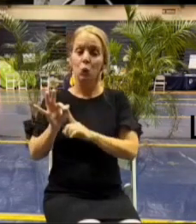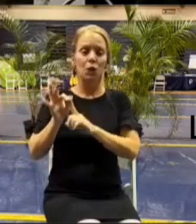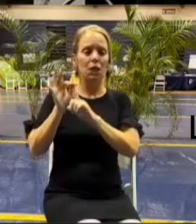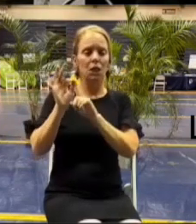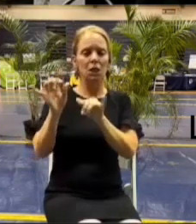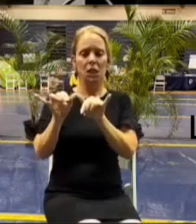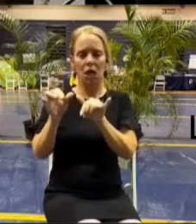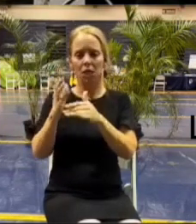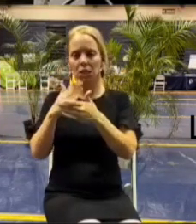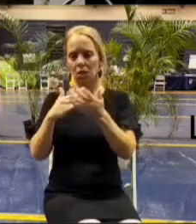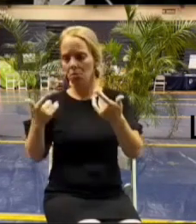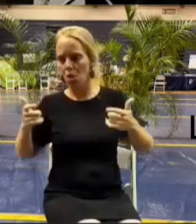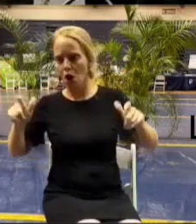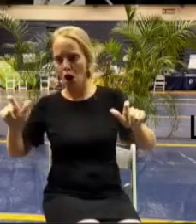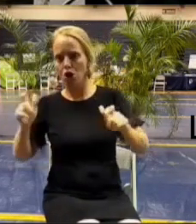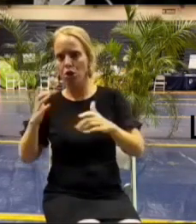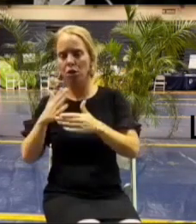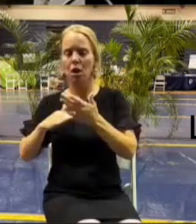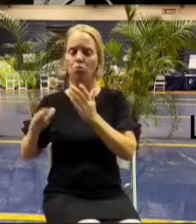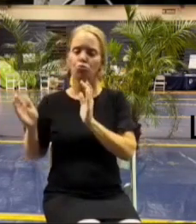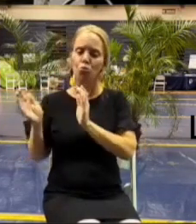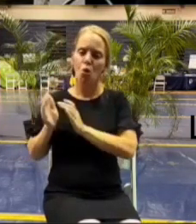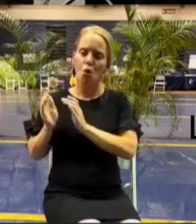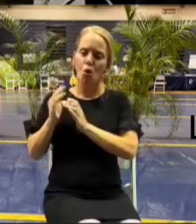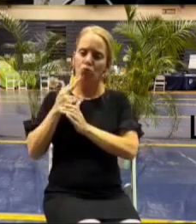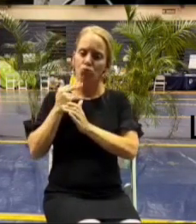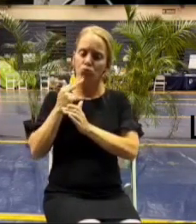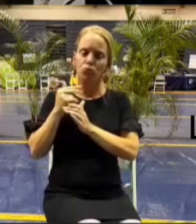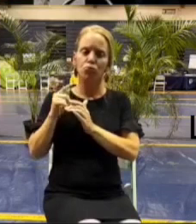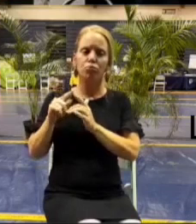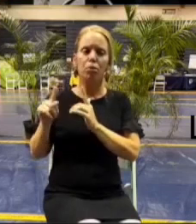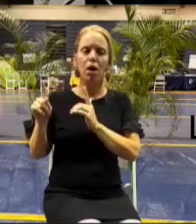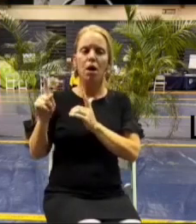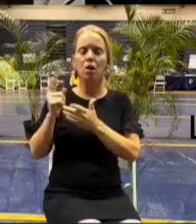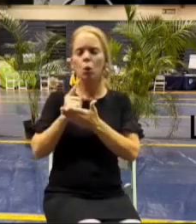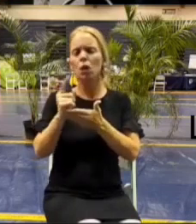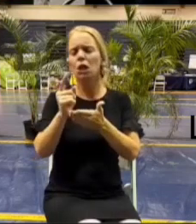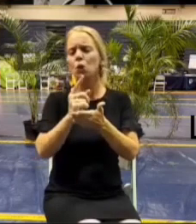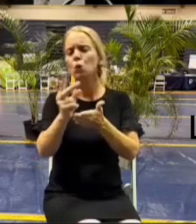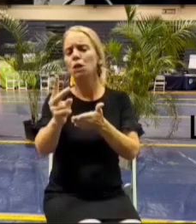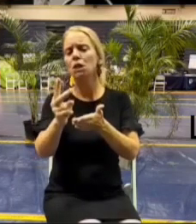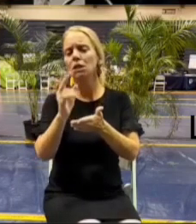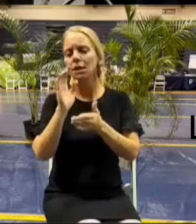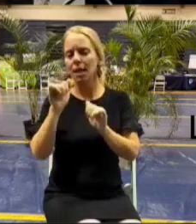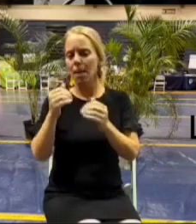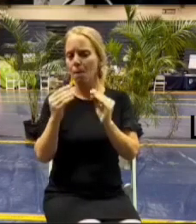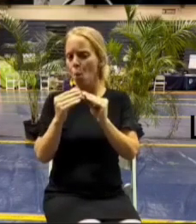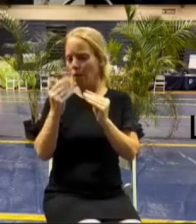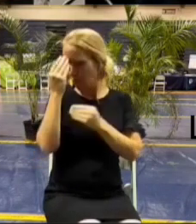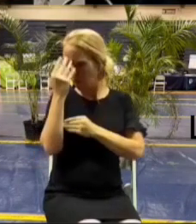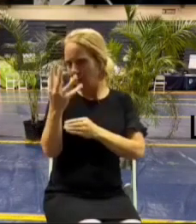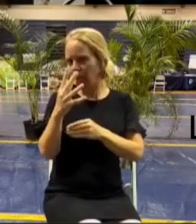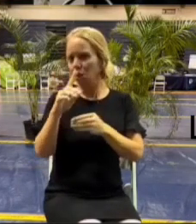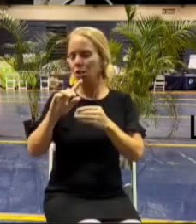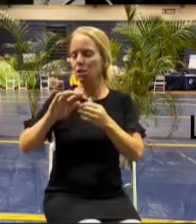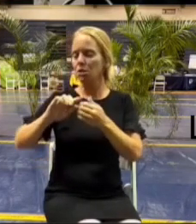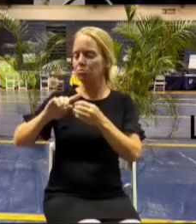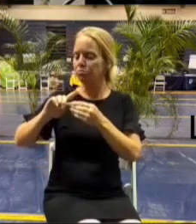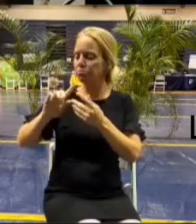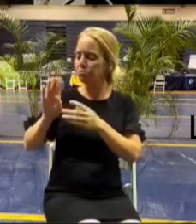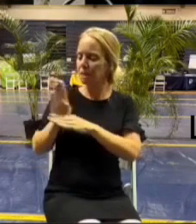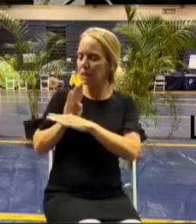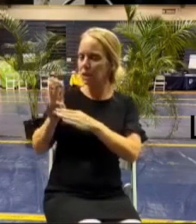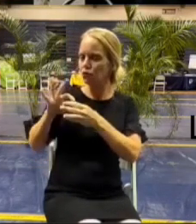are really large some are are smaller so in another week or two i'll be able to give you some more stats on sort of how fast we're moving through commercial